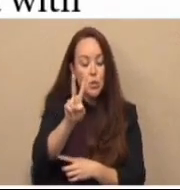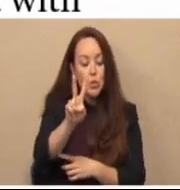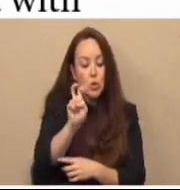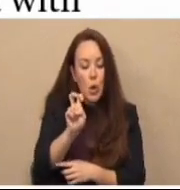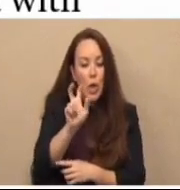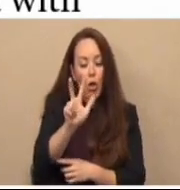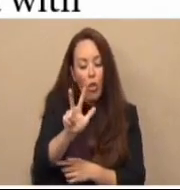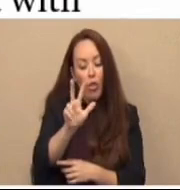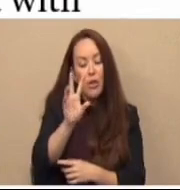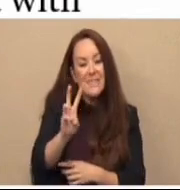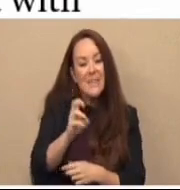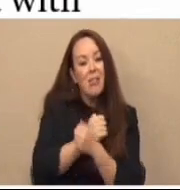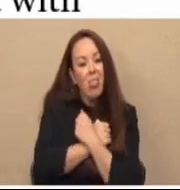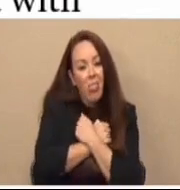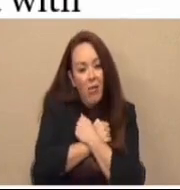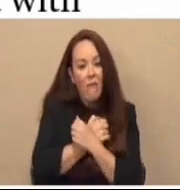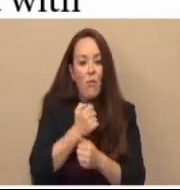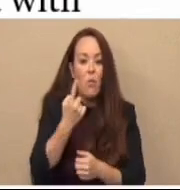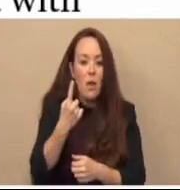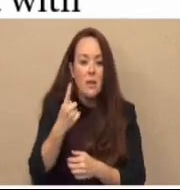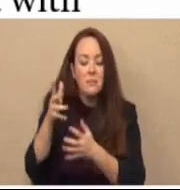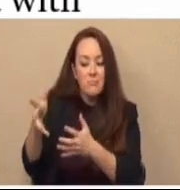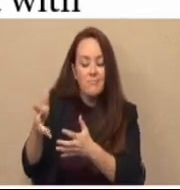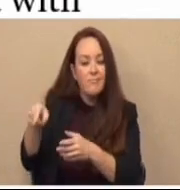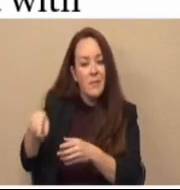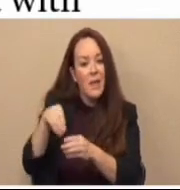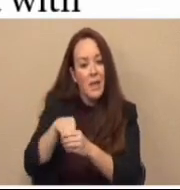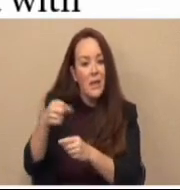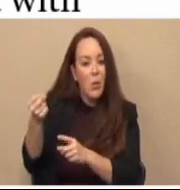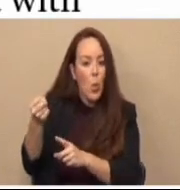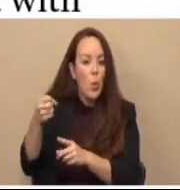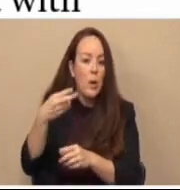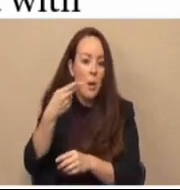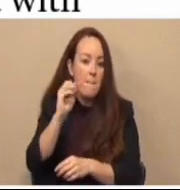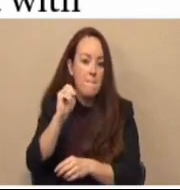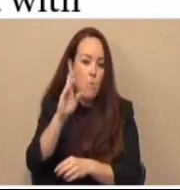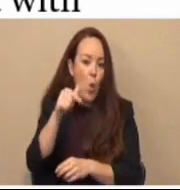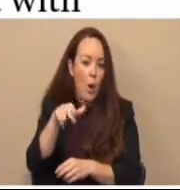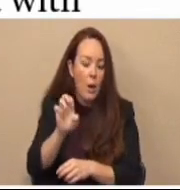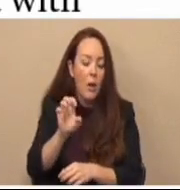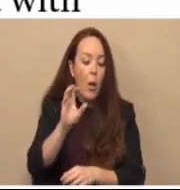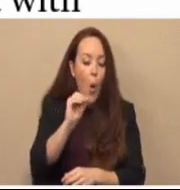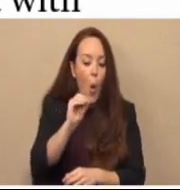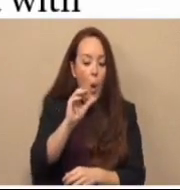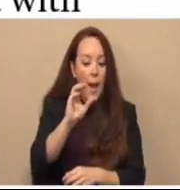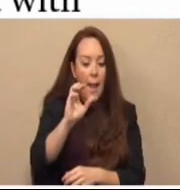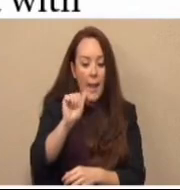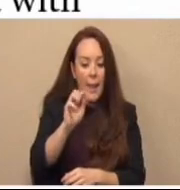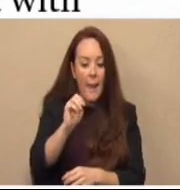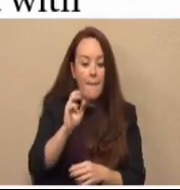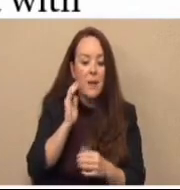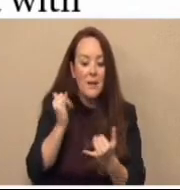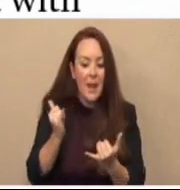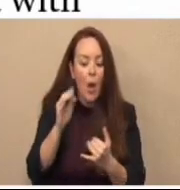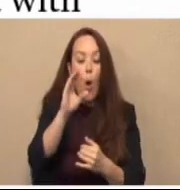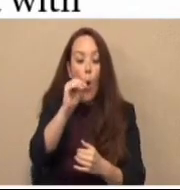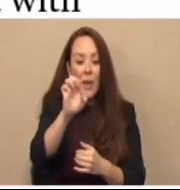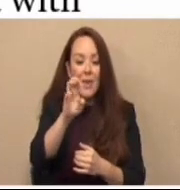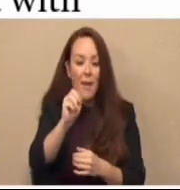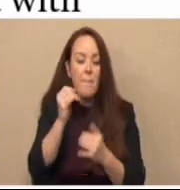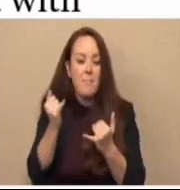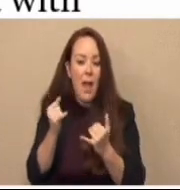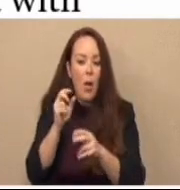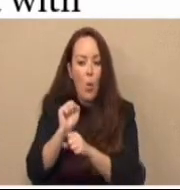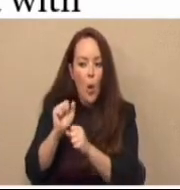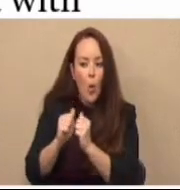236 loved ones held in our morgues. OEM is coordinating with the National Guard to assist